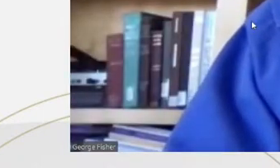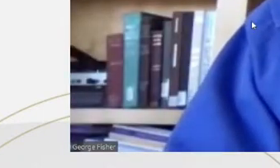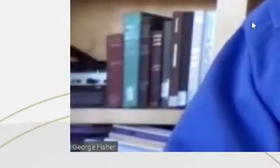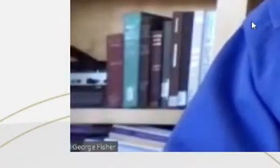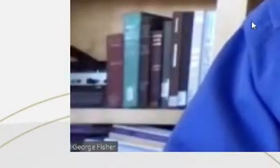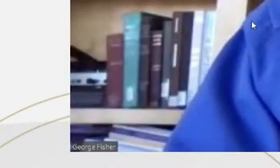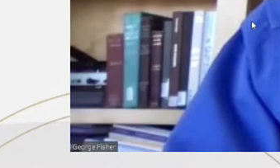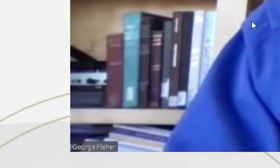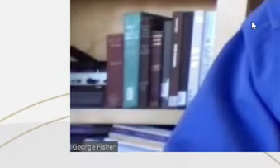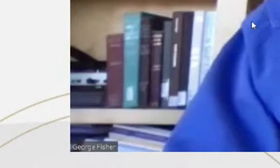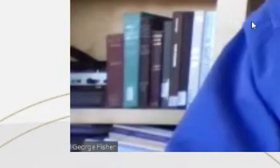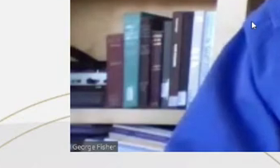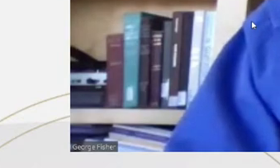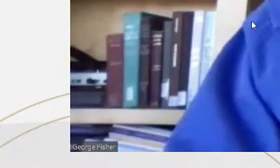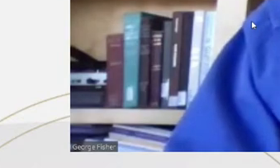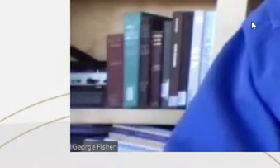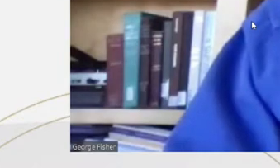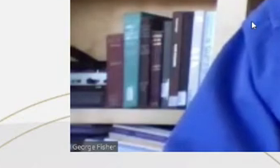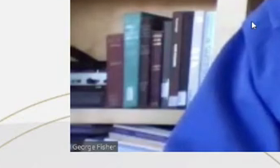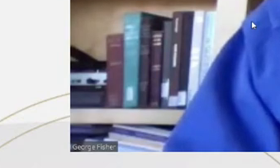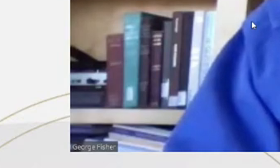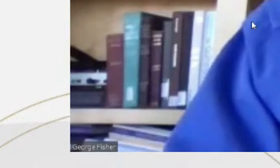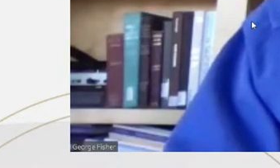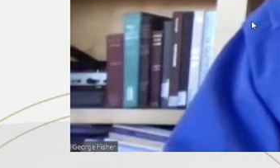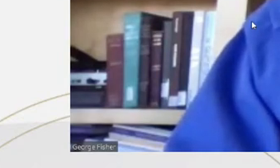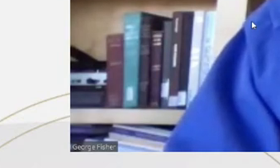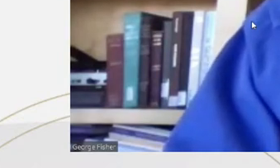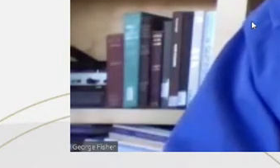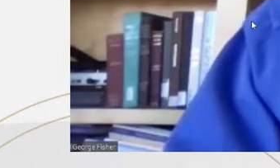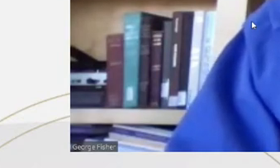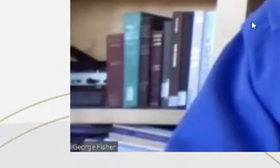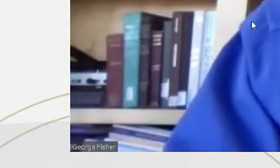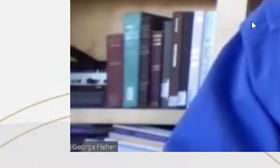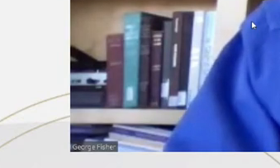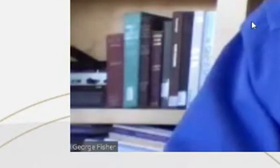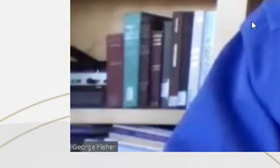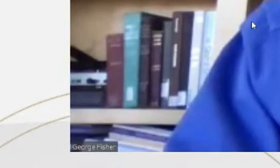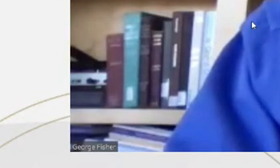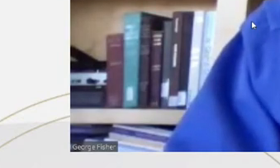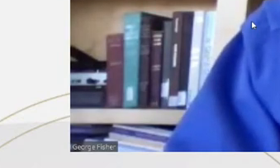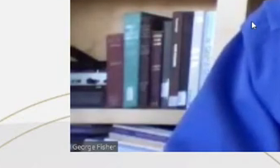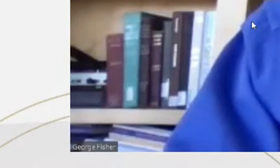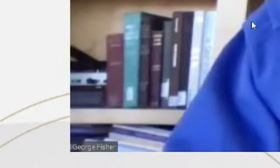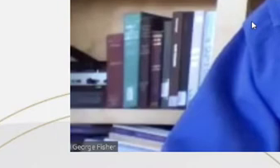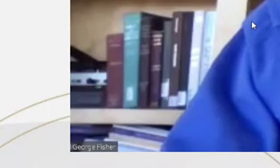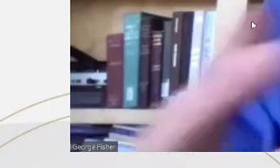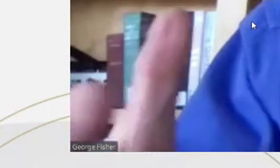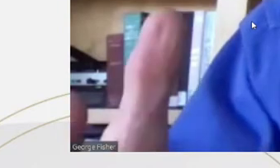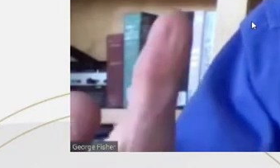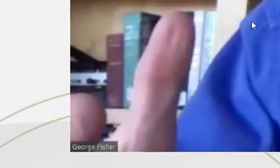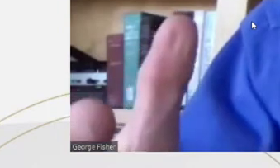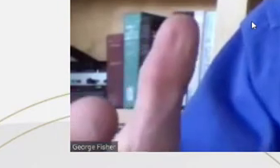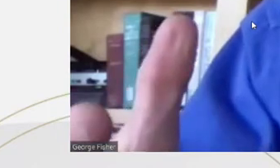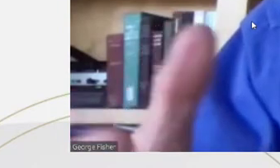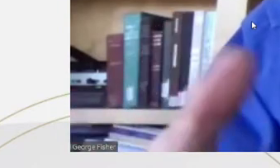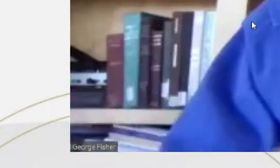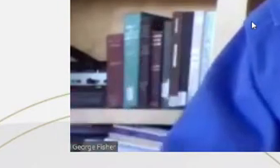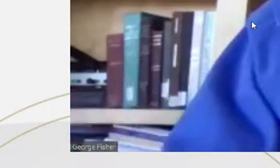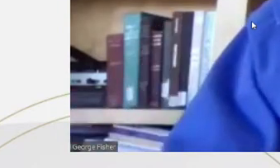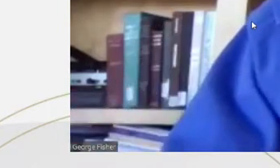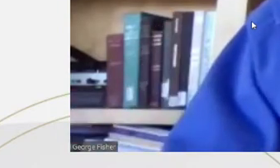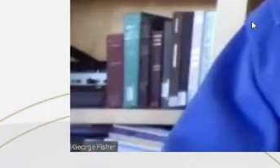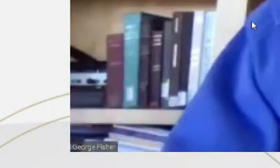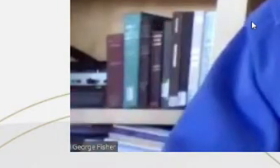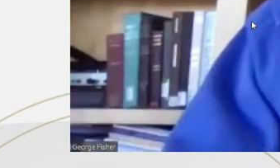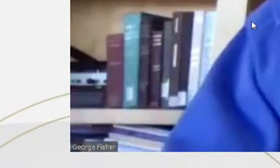voters may not know that all of those convictions come from plea bargains. But that is what the prosecutors can say